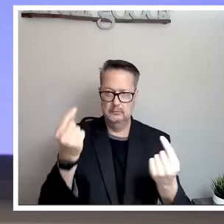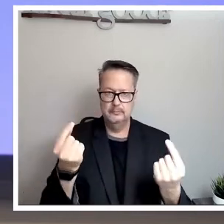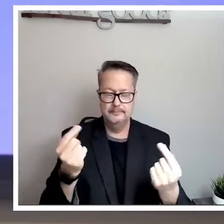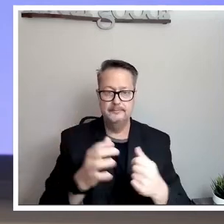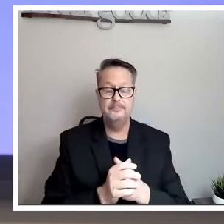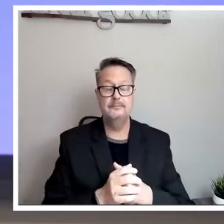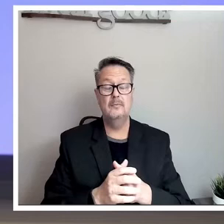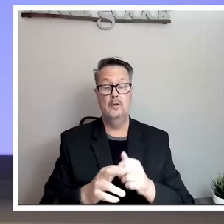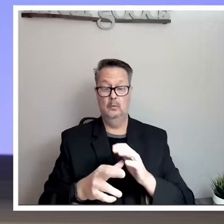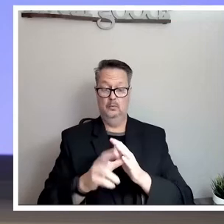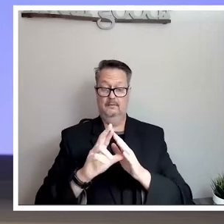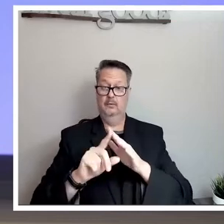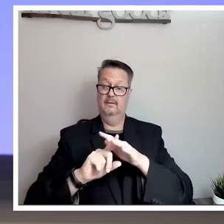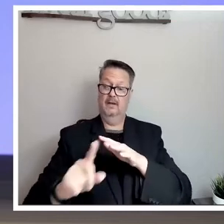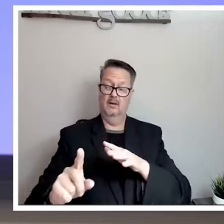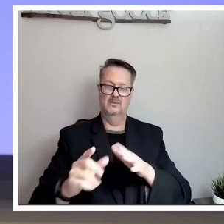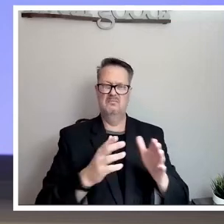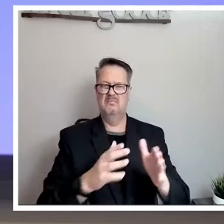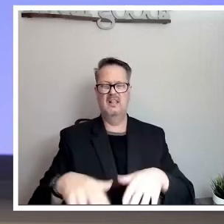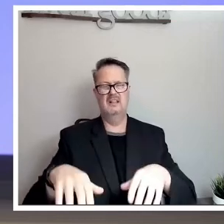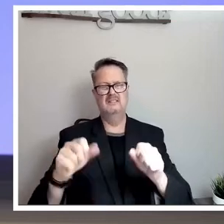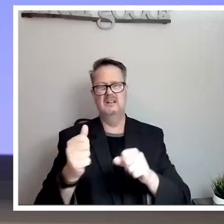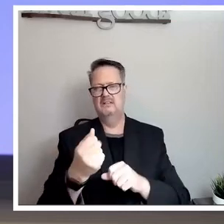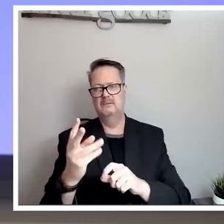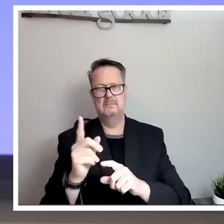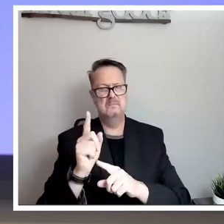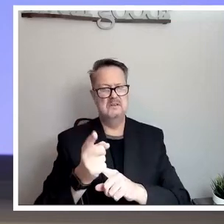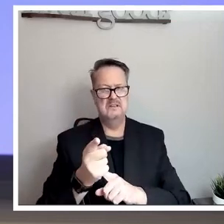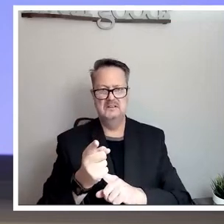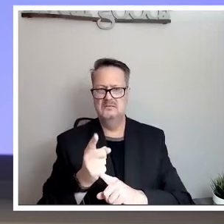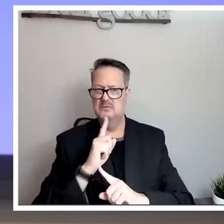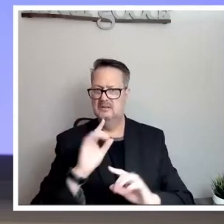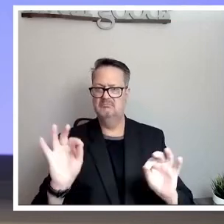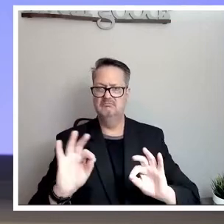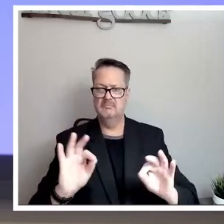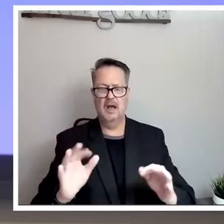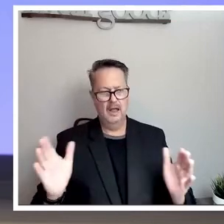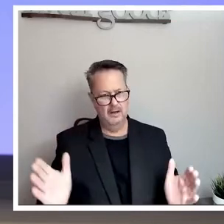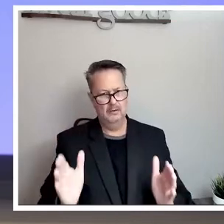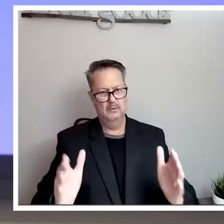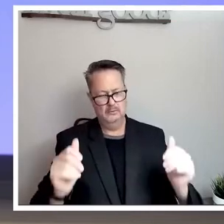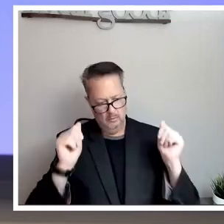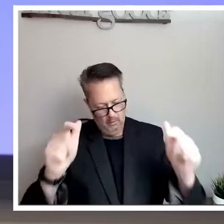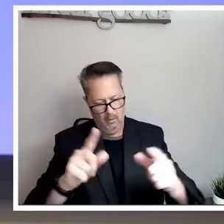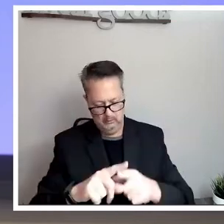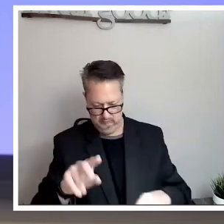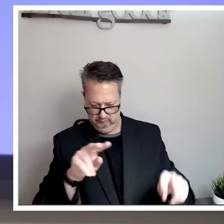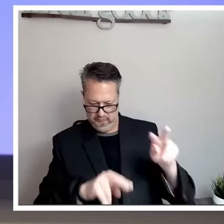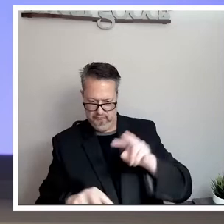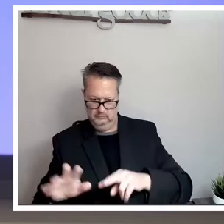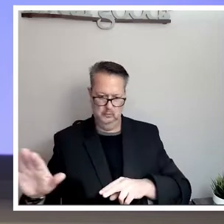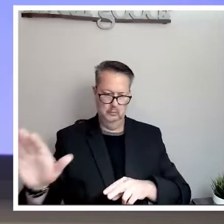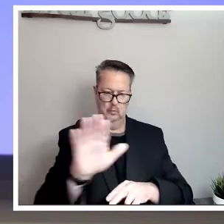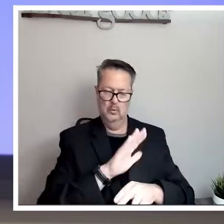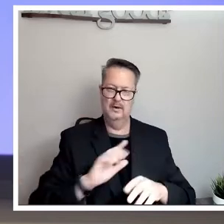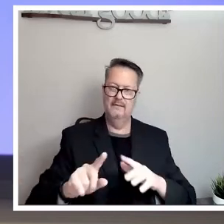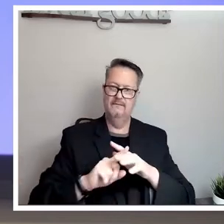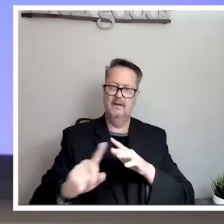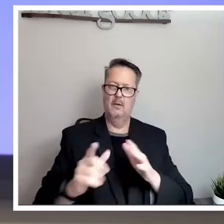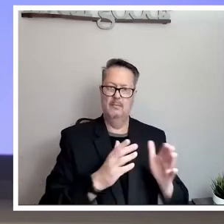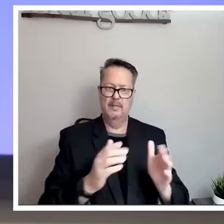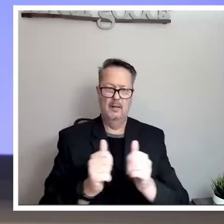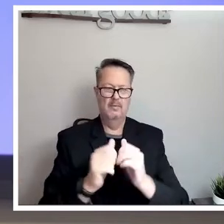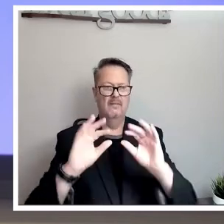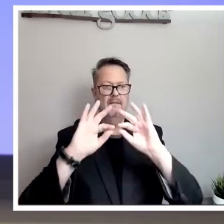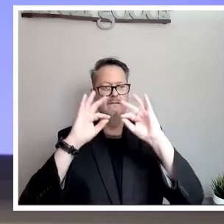evacuation plan only takes a couple of minutes. I want to encourage everyone to review their evacuation plan with their family